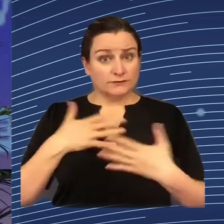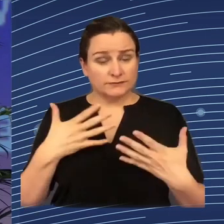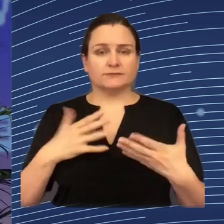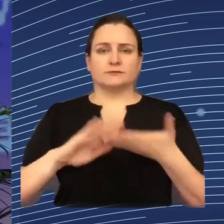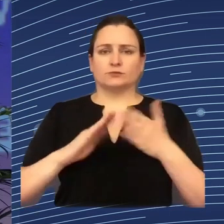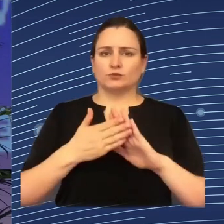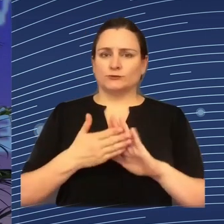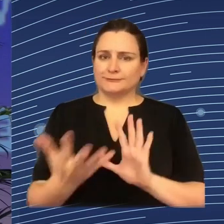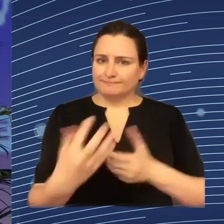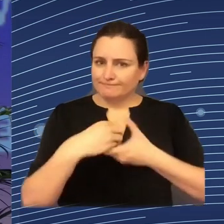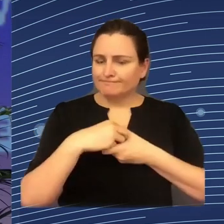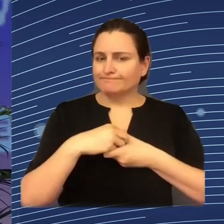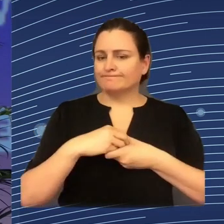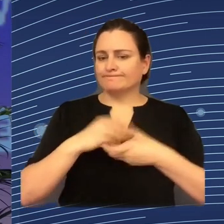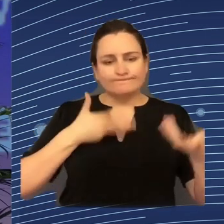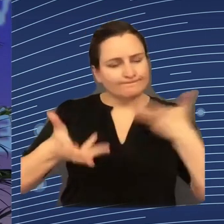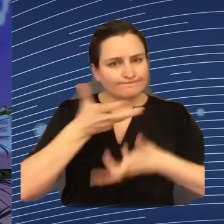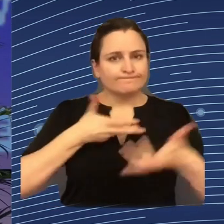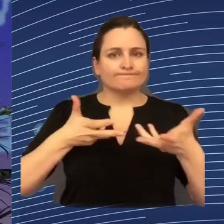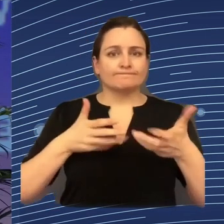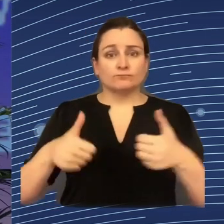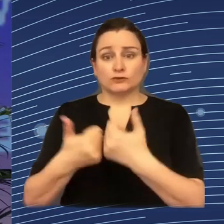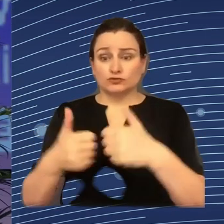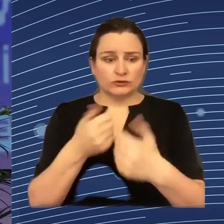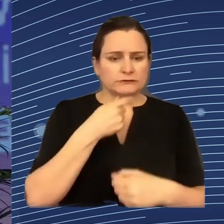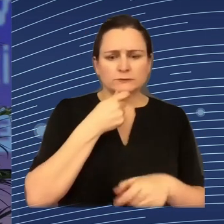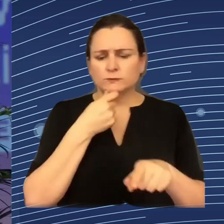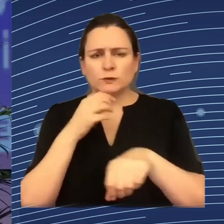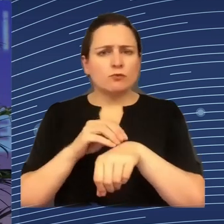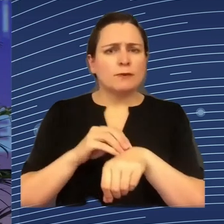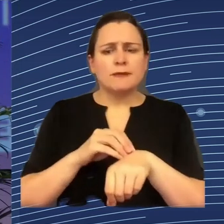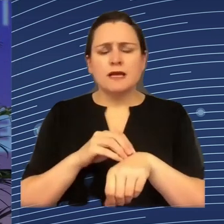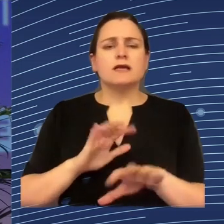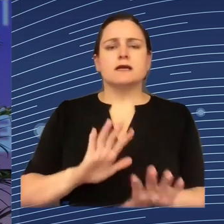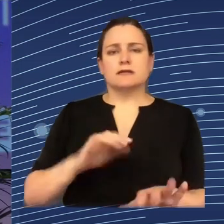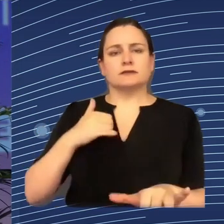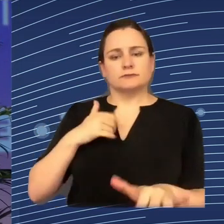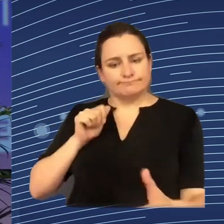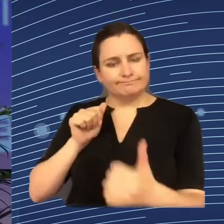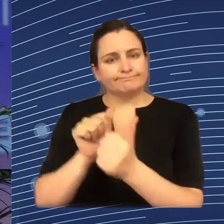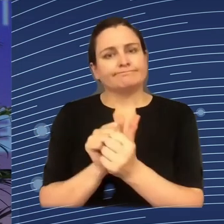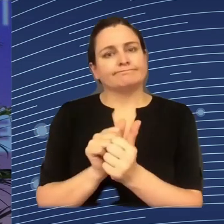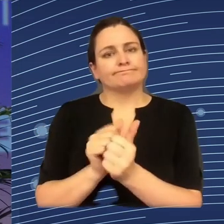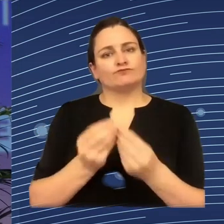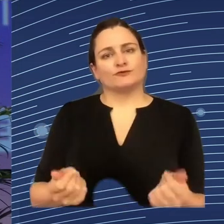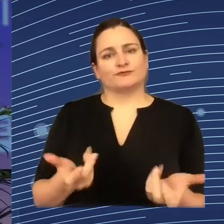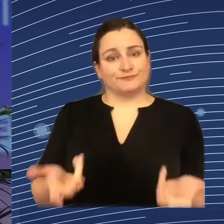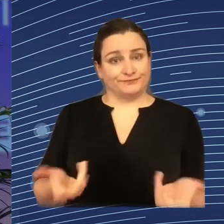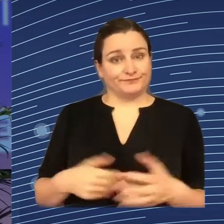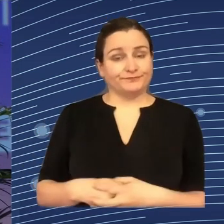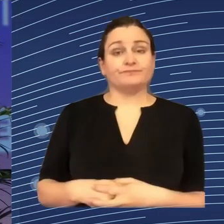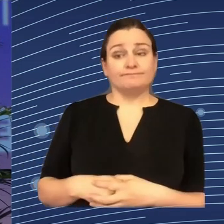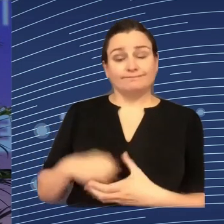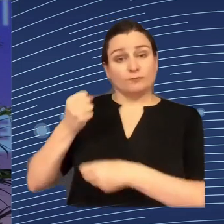in making sure that we find solutions and that we build a trust between the employers and the workers. So, this is the way we